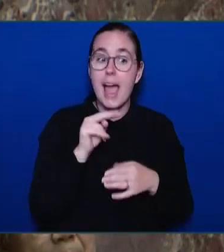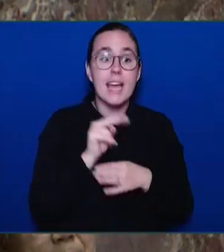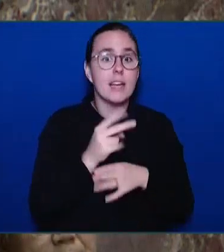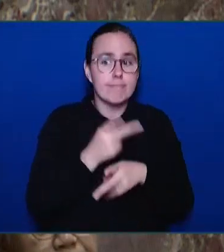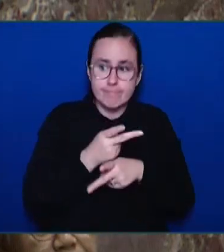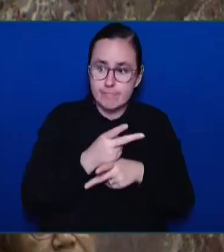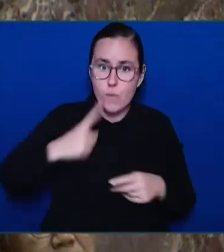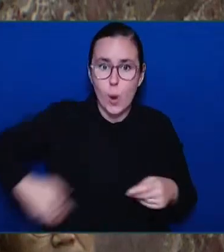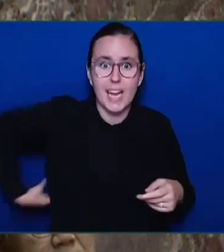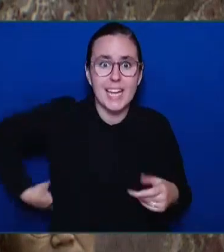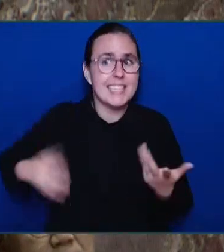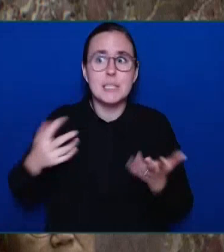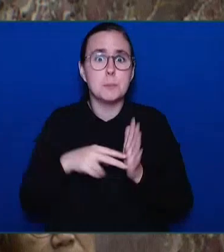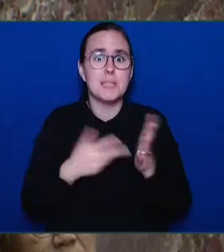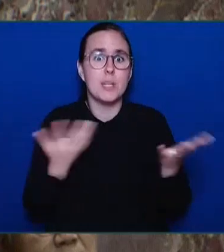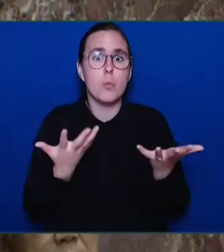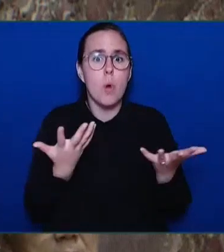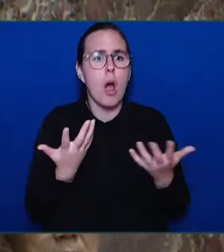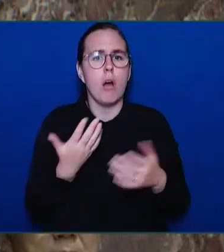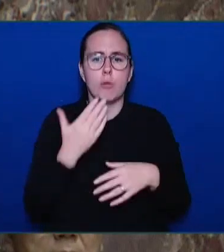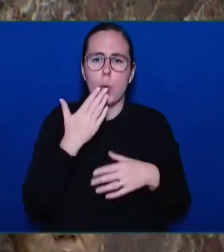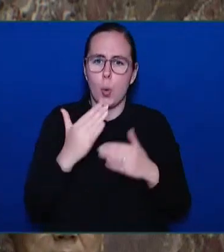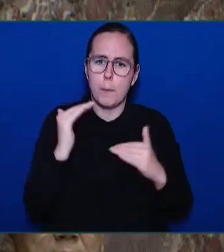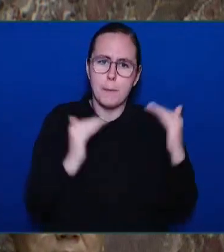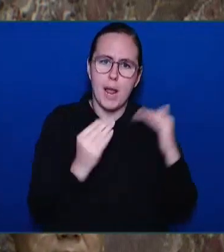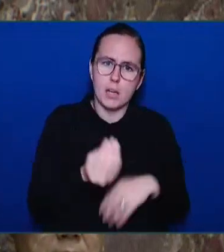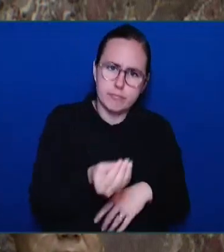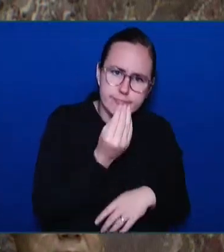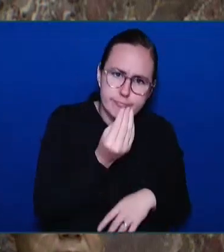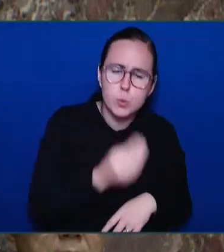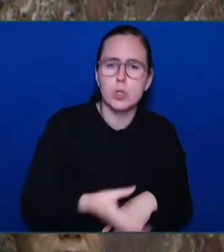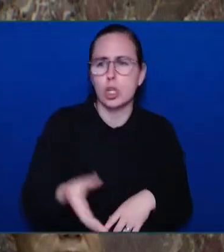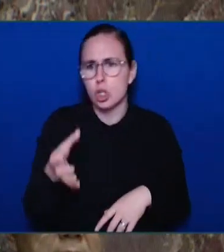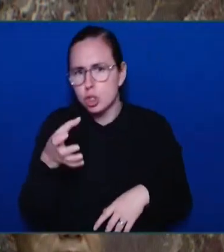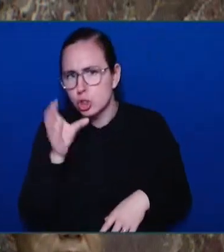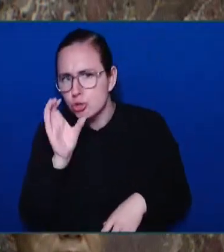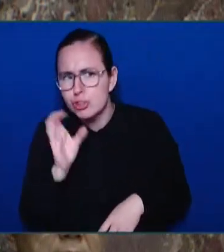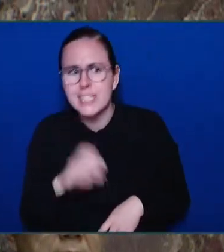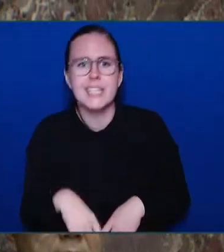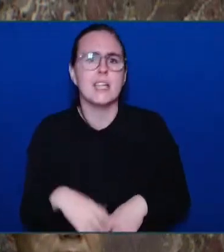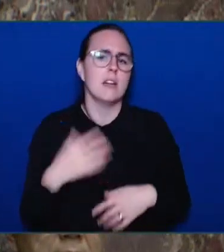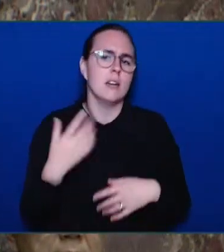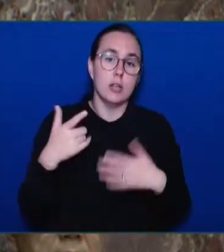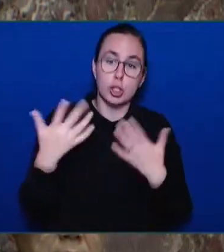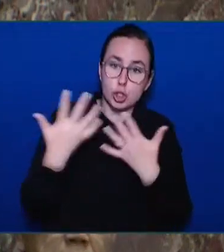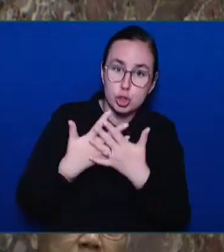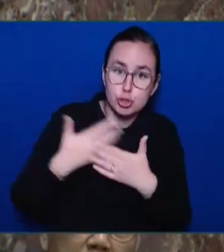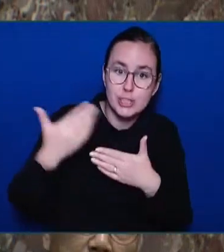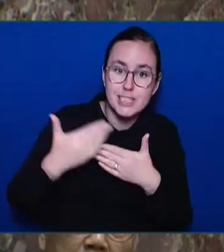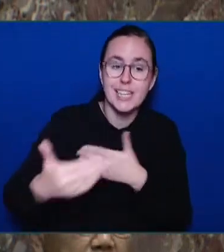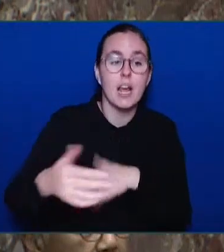getting routine screened. Together, we can prepare for unexpected as for people around us. Thank you, speaker. Thank you,